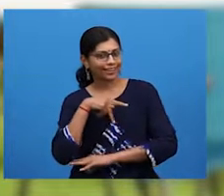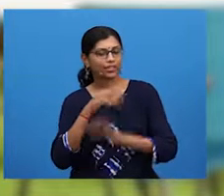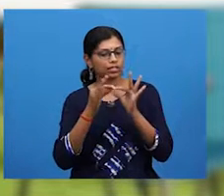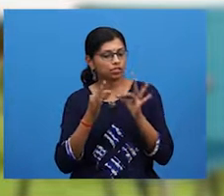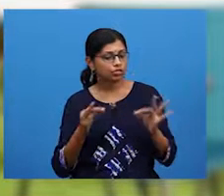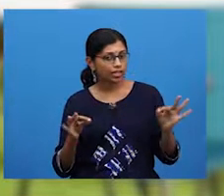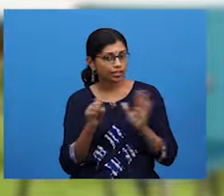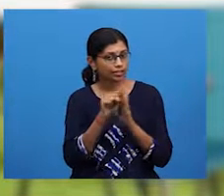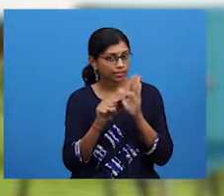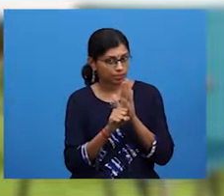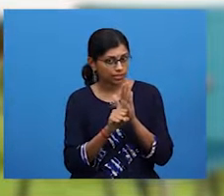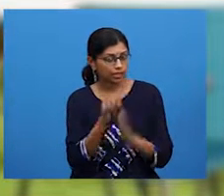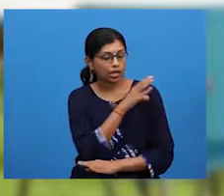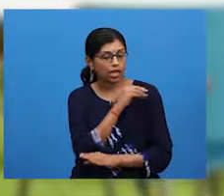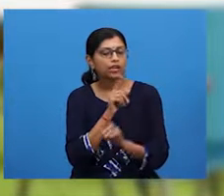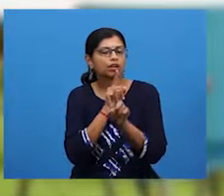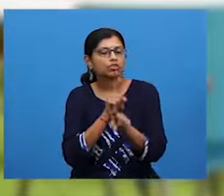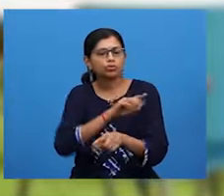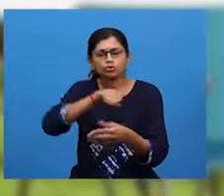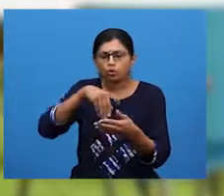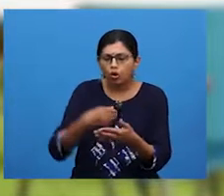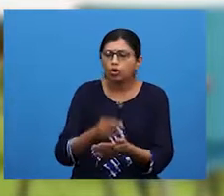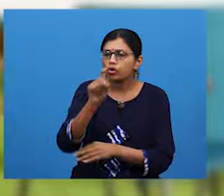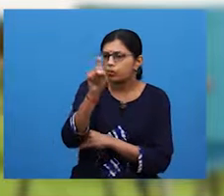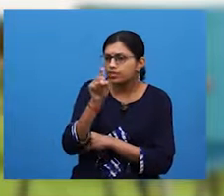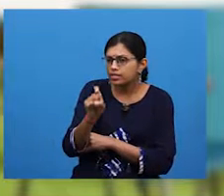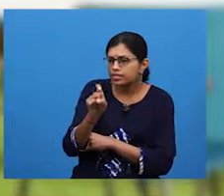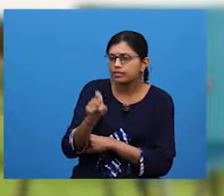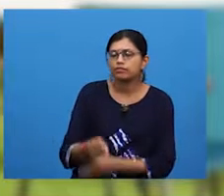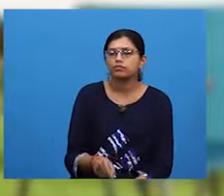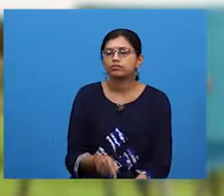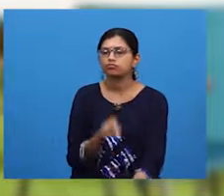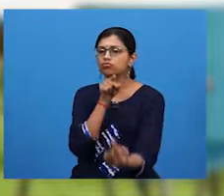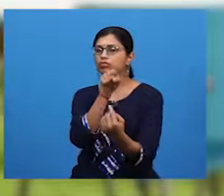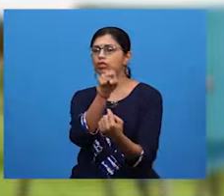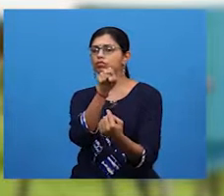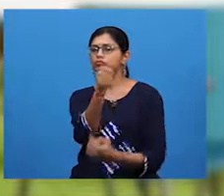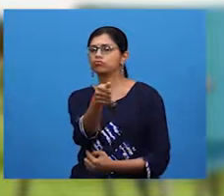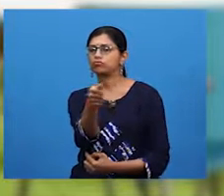responding to every question that is directed to you.